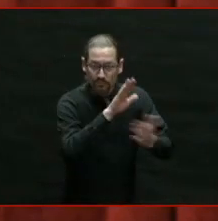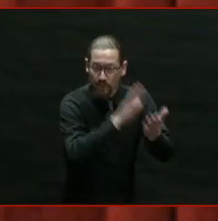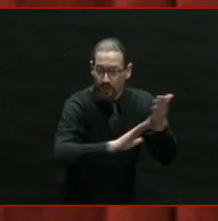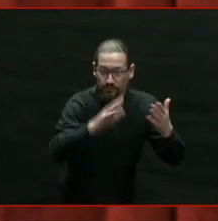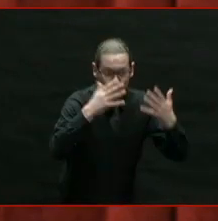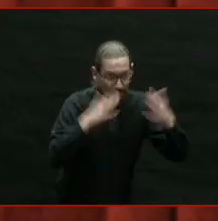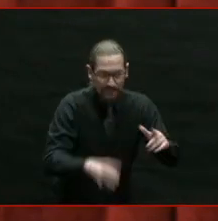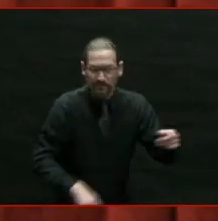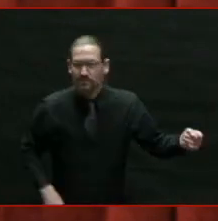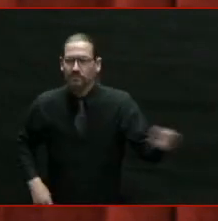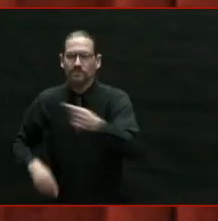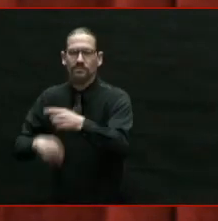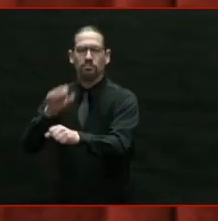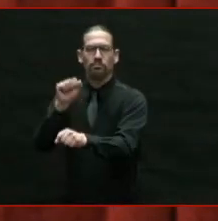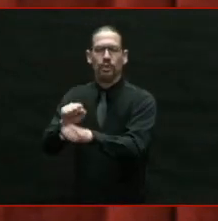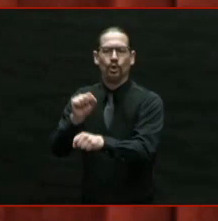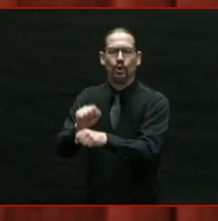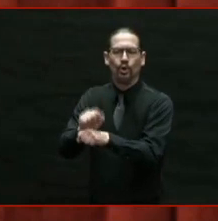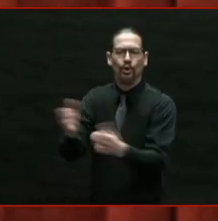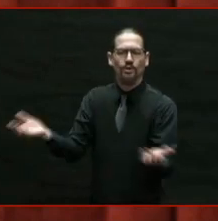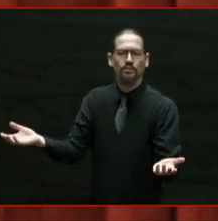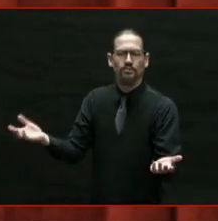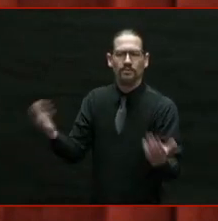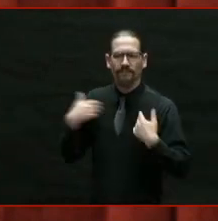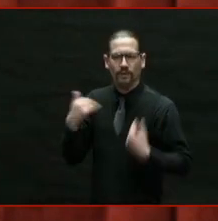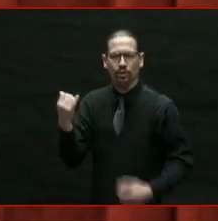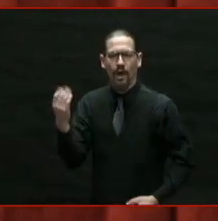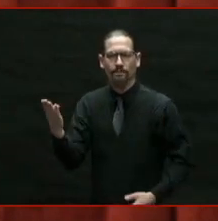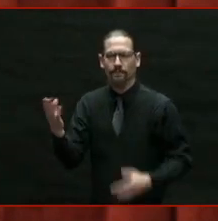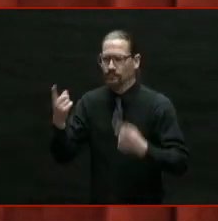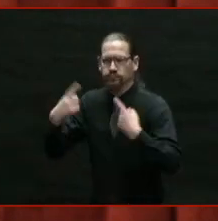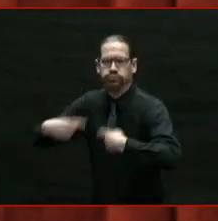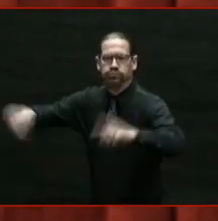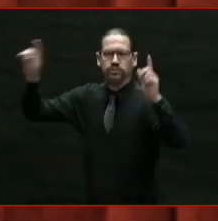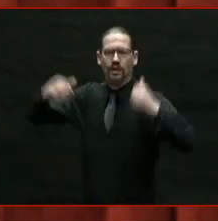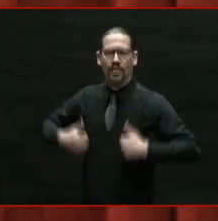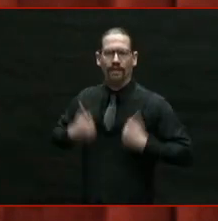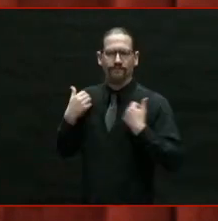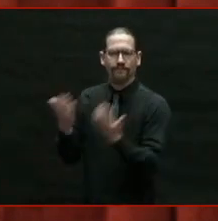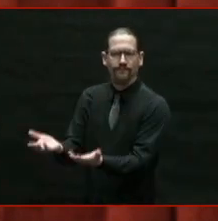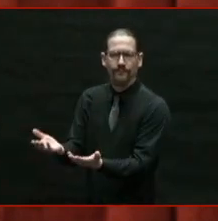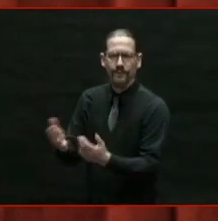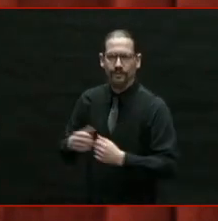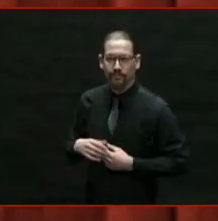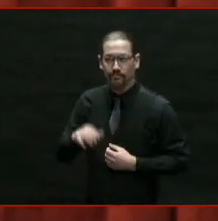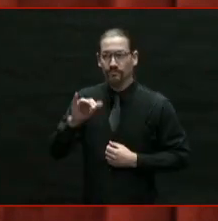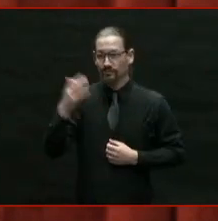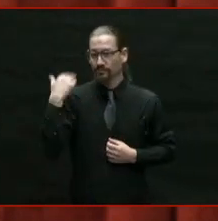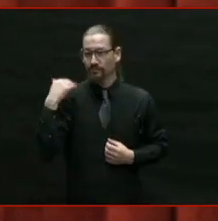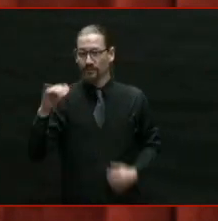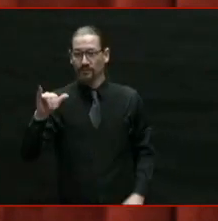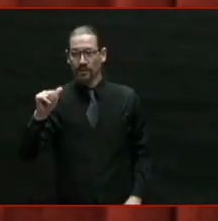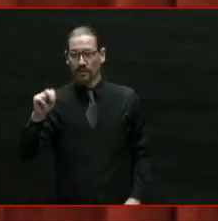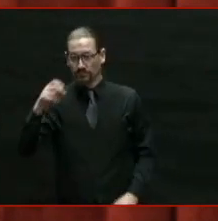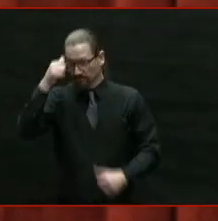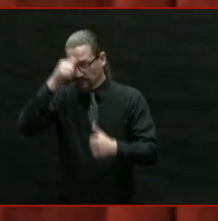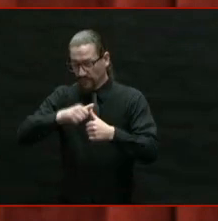Now, last year, I stood right here in this address, and I warned the people of Rhode Island